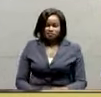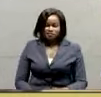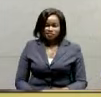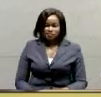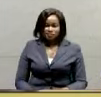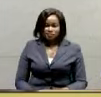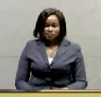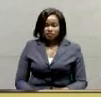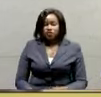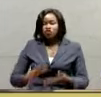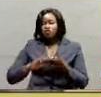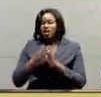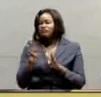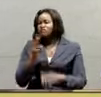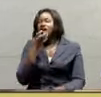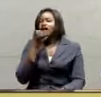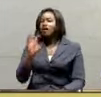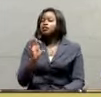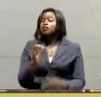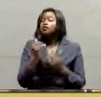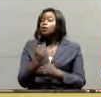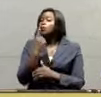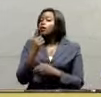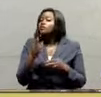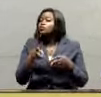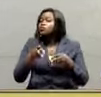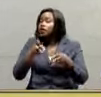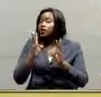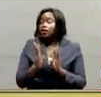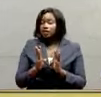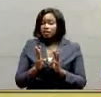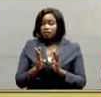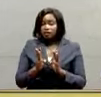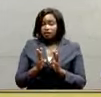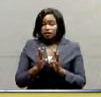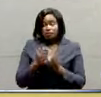You become an outcast. That's one way of, first of all, finishing you.